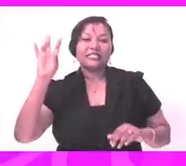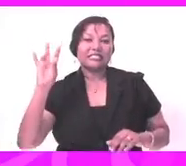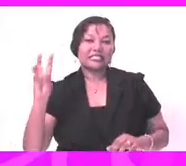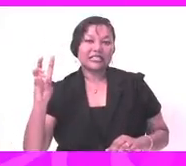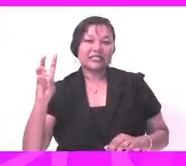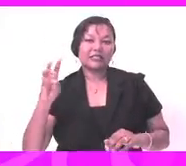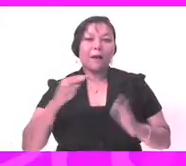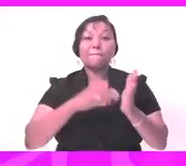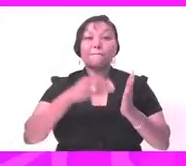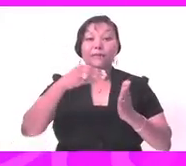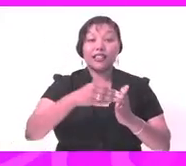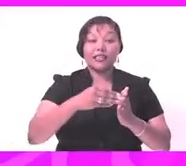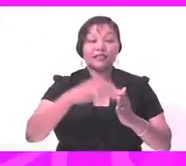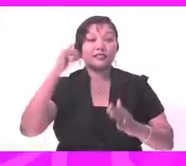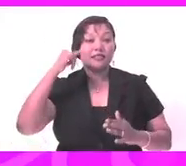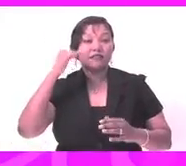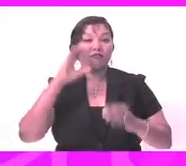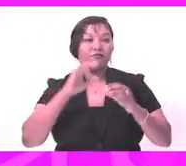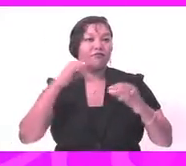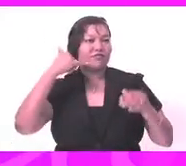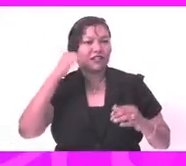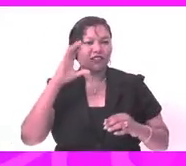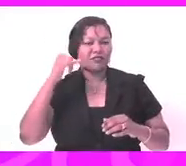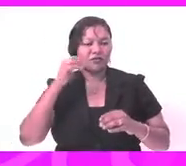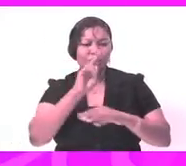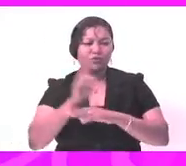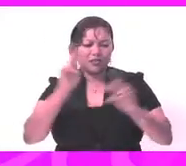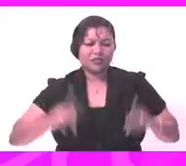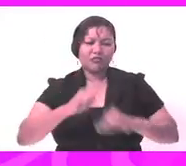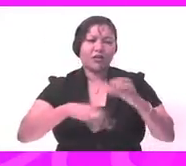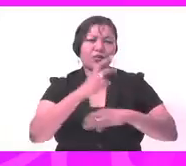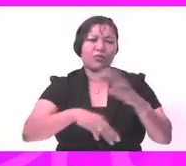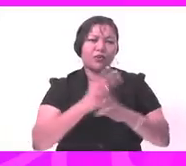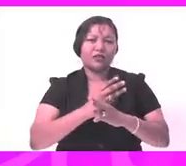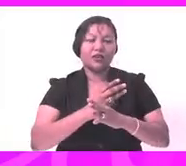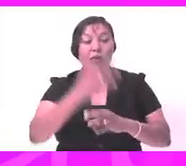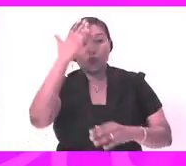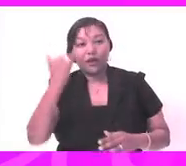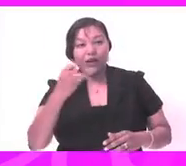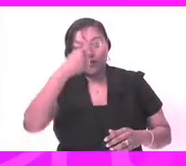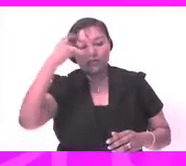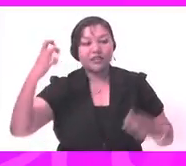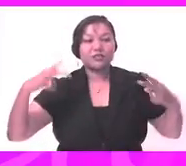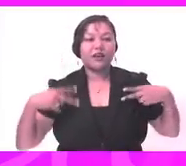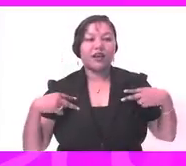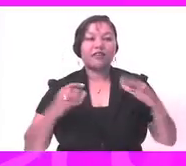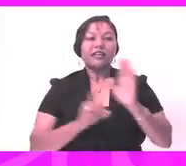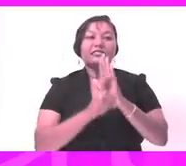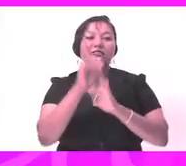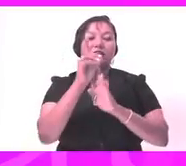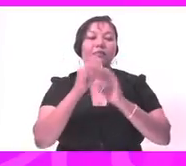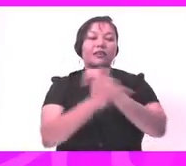6 billion cell phone subscriptions worldwide today. Growth in this sector has been driven largely by developing countries